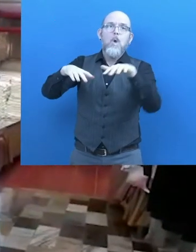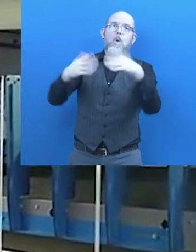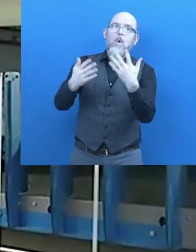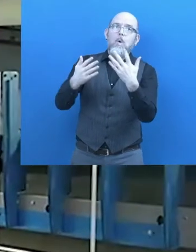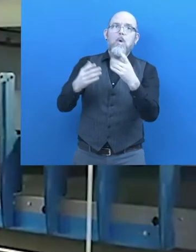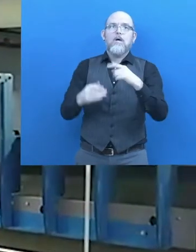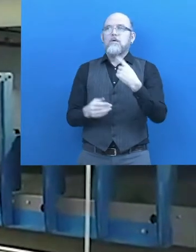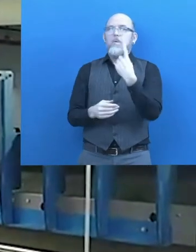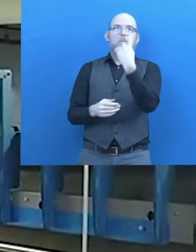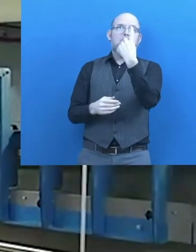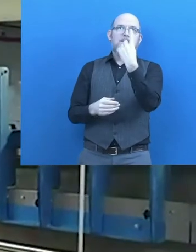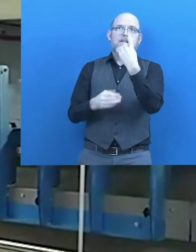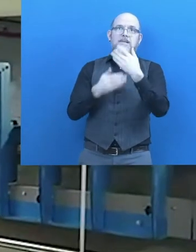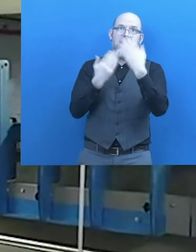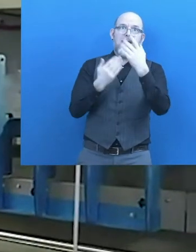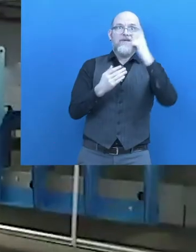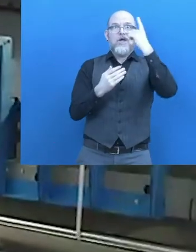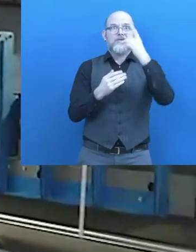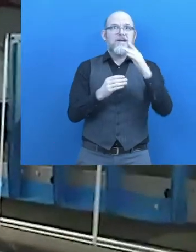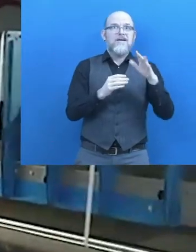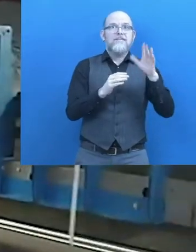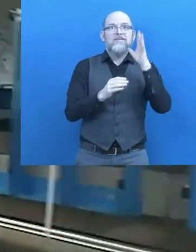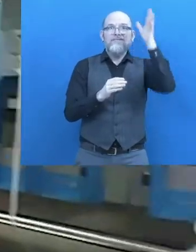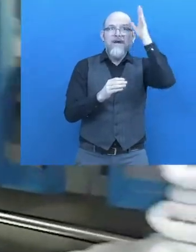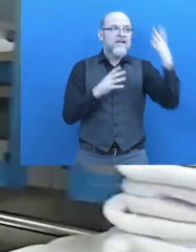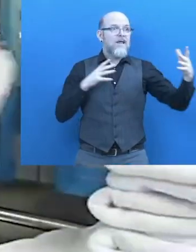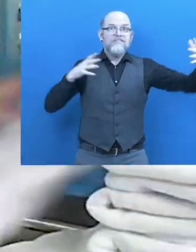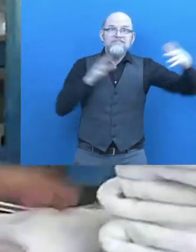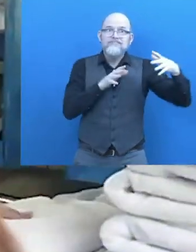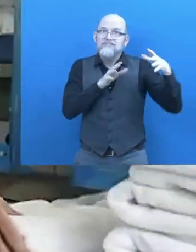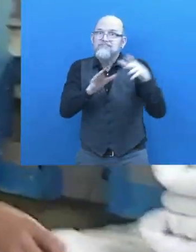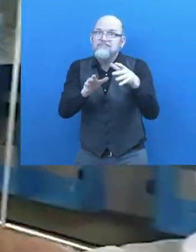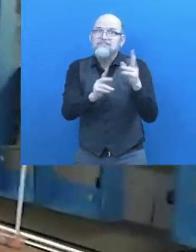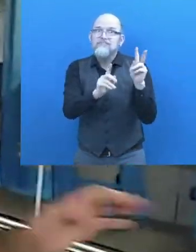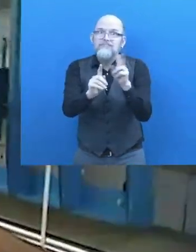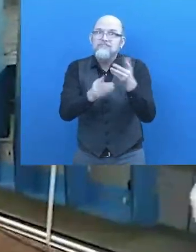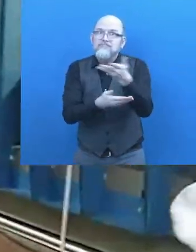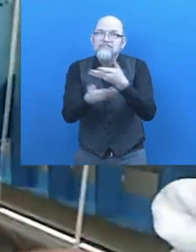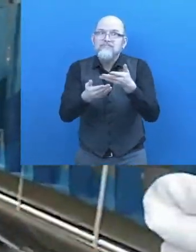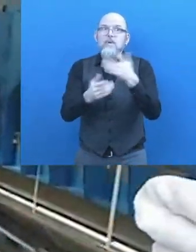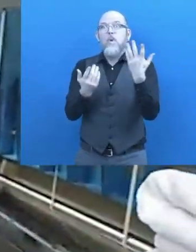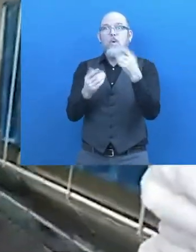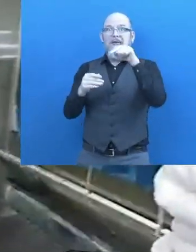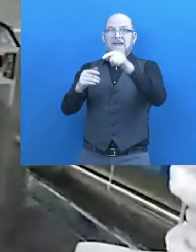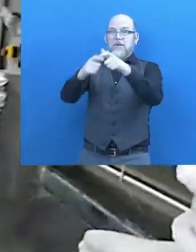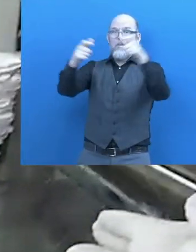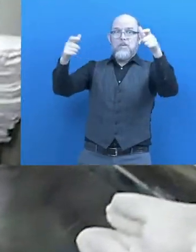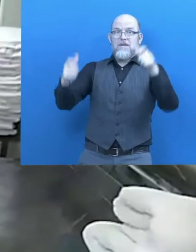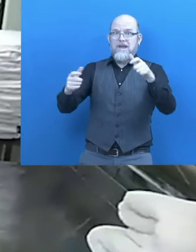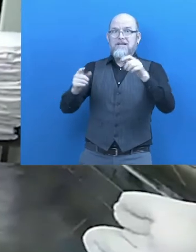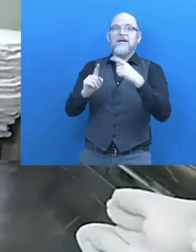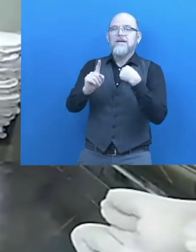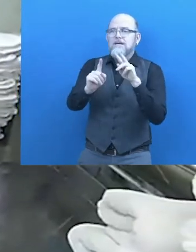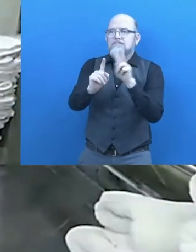one we remove parents from the training process and we try to find key people within the organization who can be